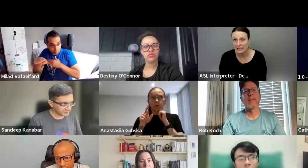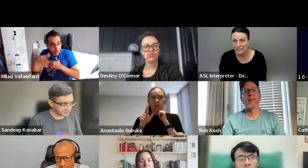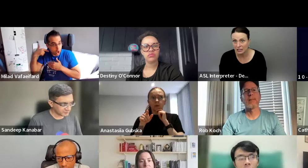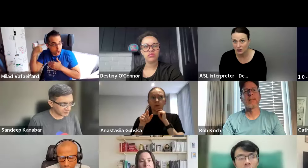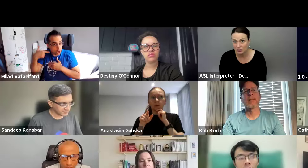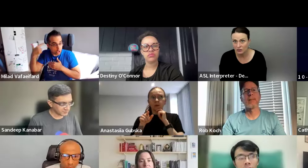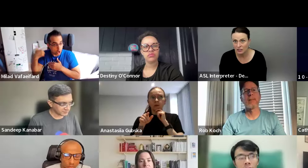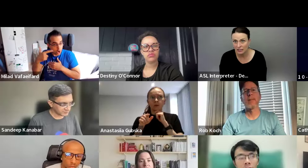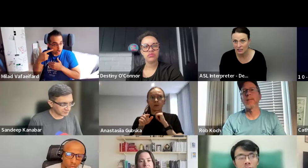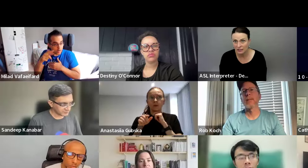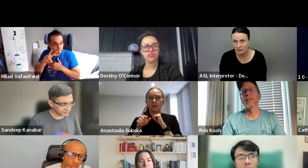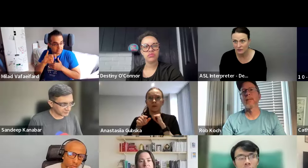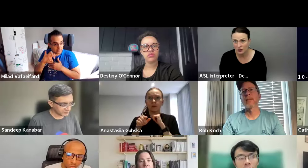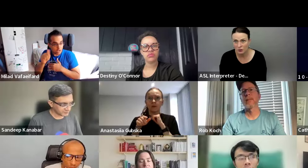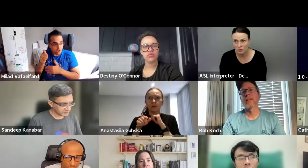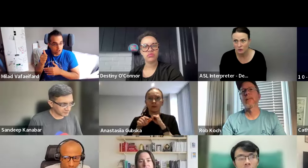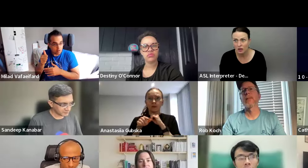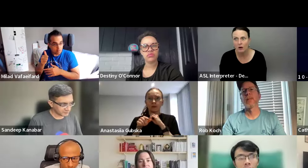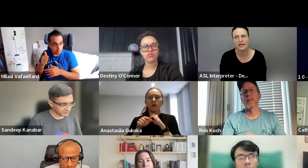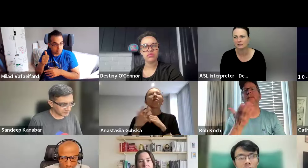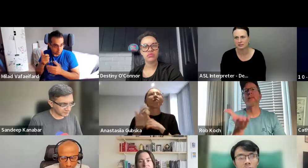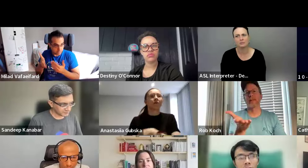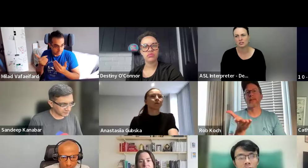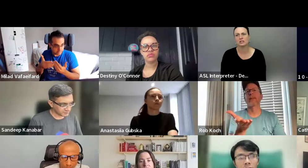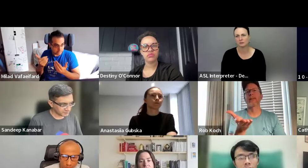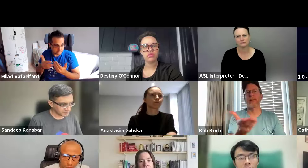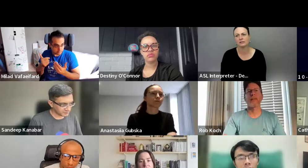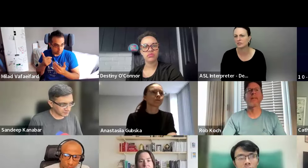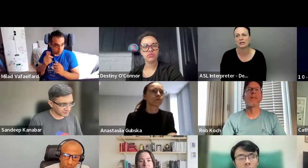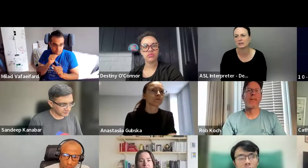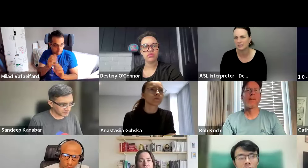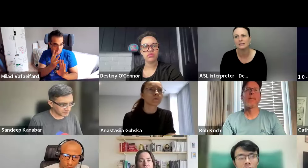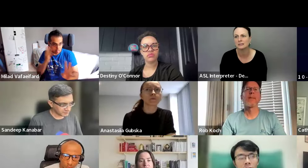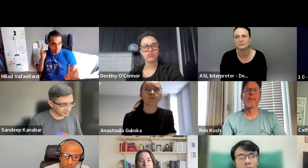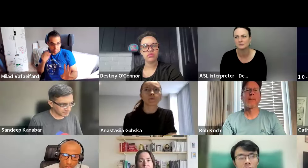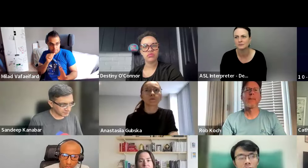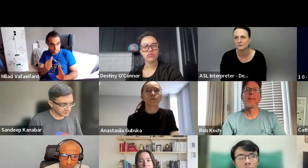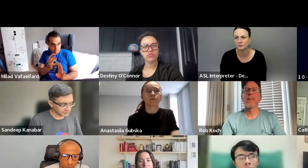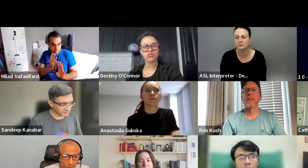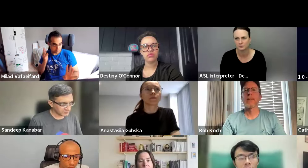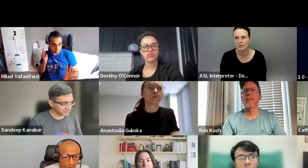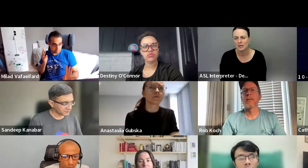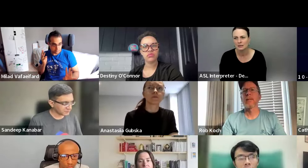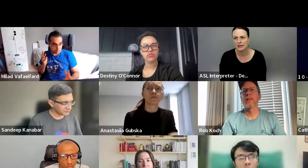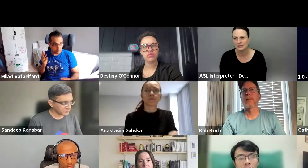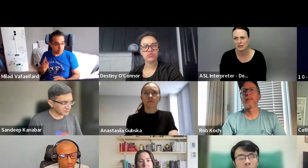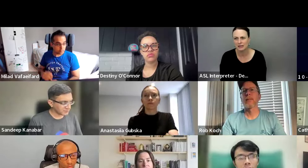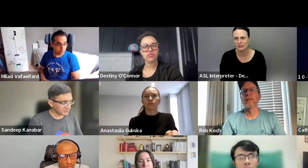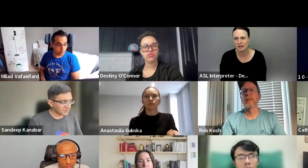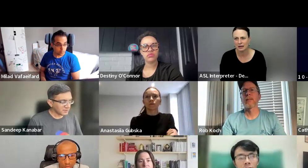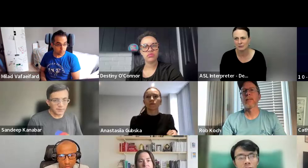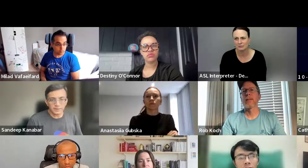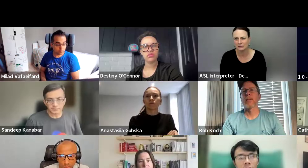would it be easier to get into London for you? Oh yes. Much easier than to get into the States. Yes.